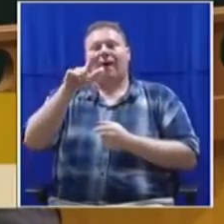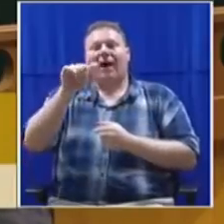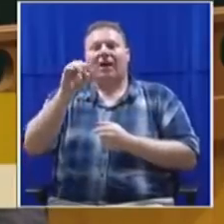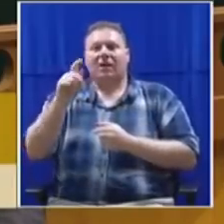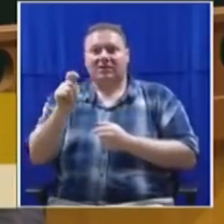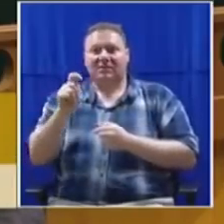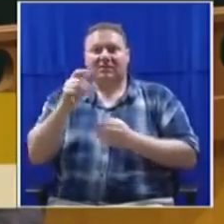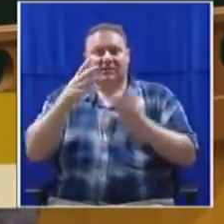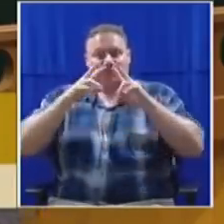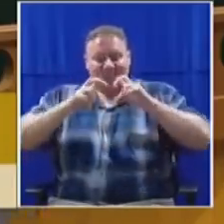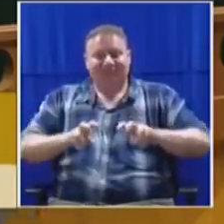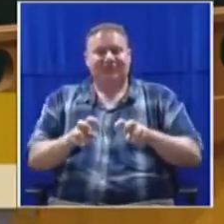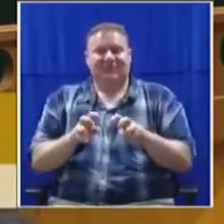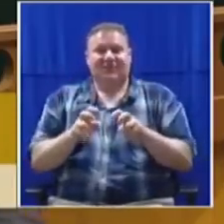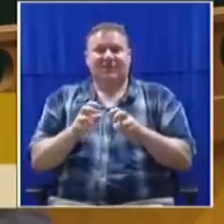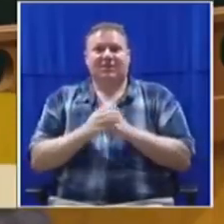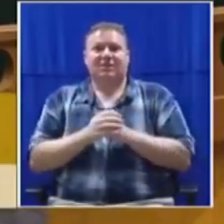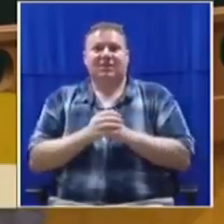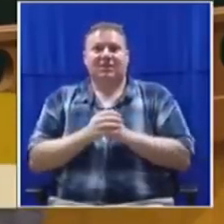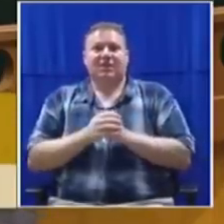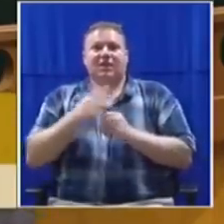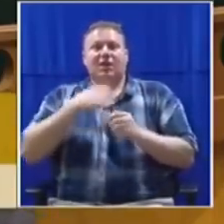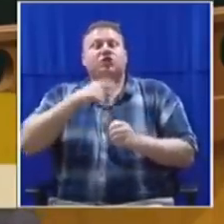Let's do a pilot study with all of your pensions.